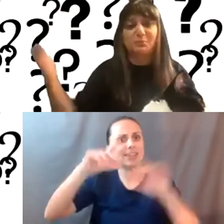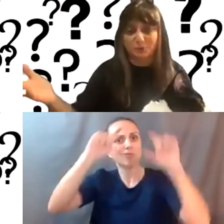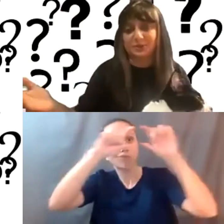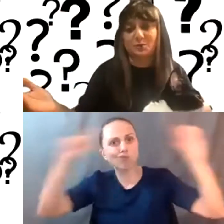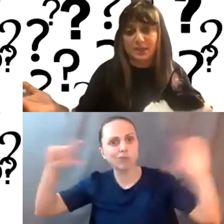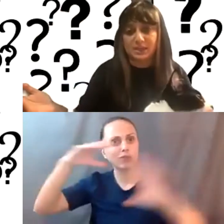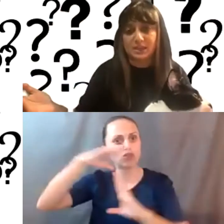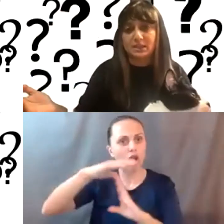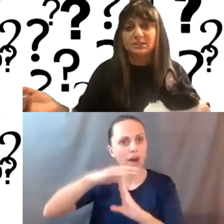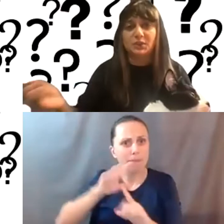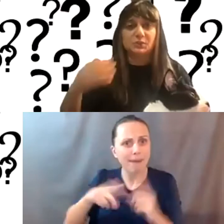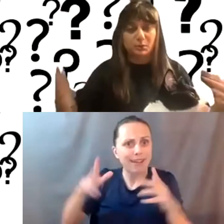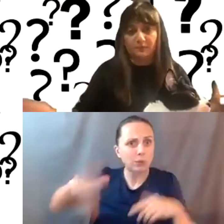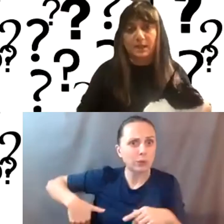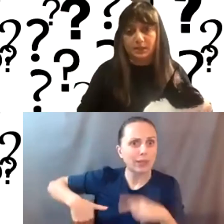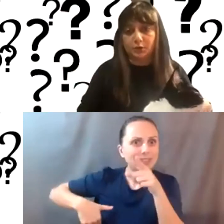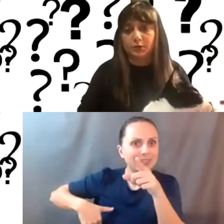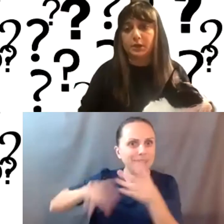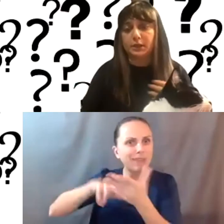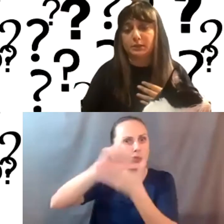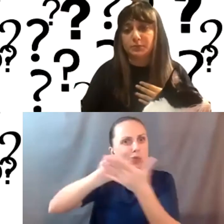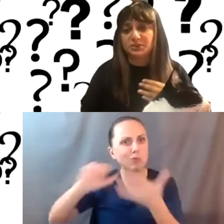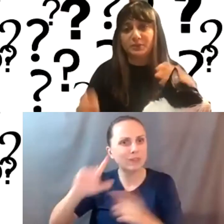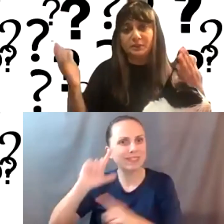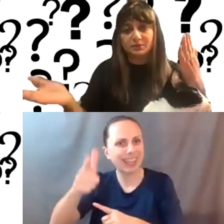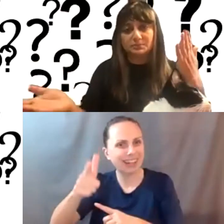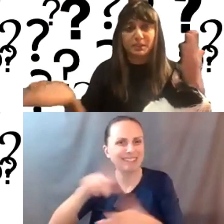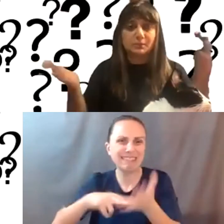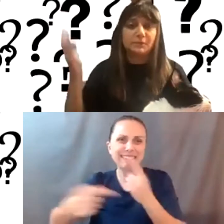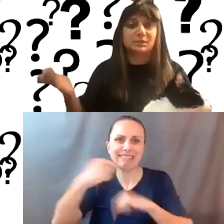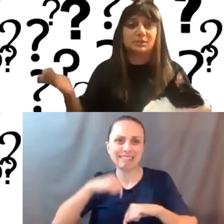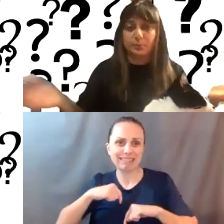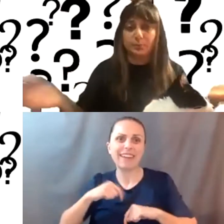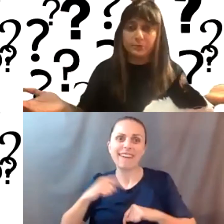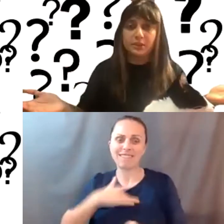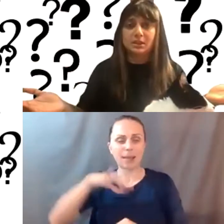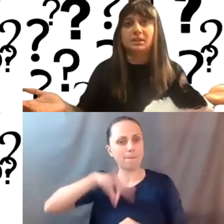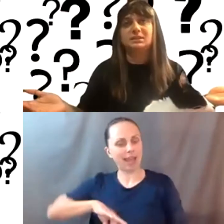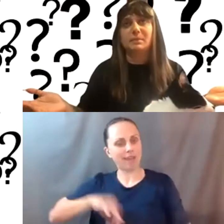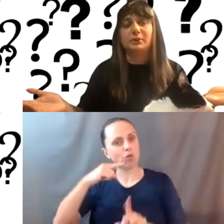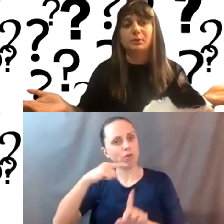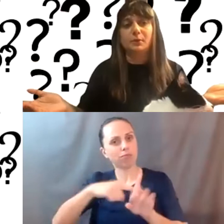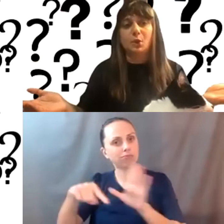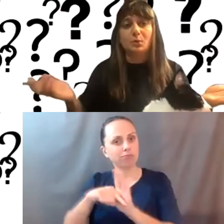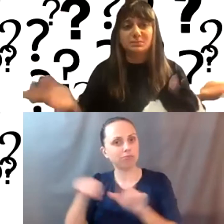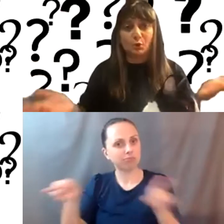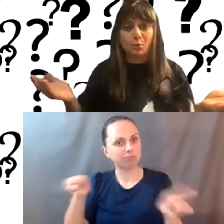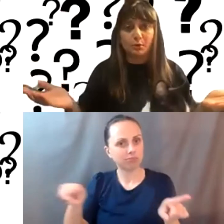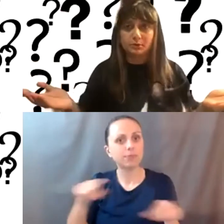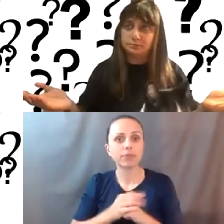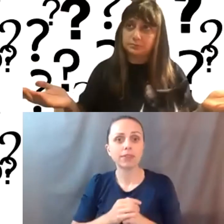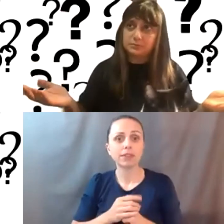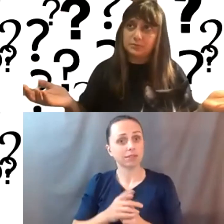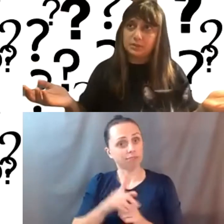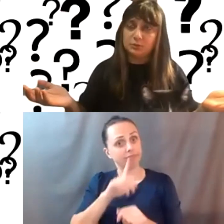you, you built it already. So you have to remove that later. Um, so I think there's benefits to both and it's a matter of what's more